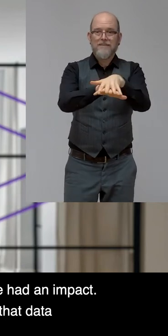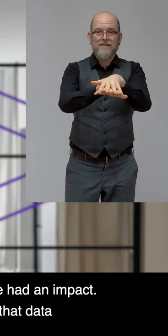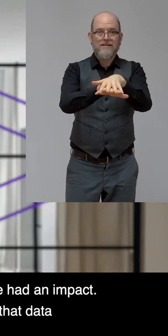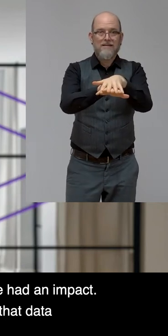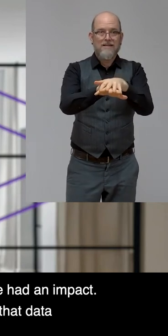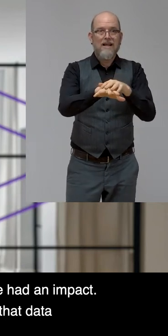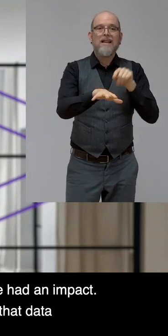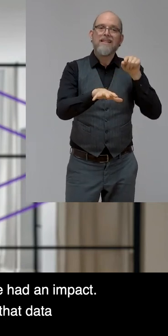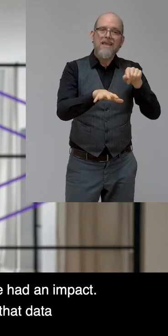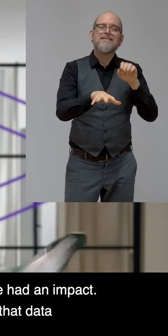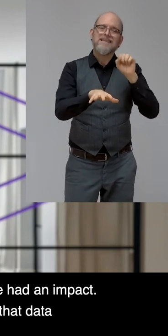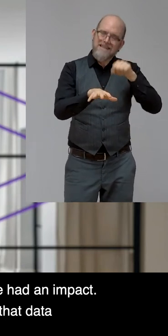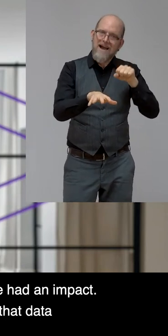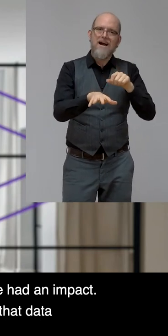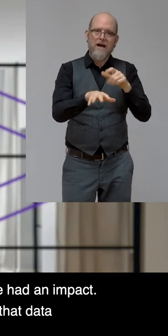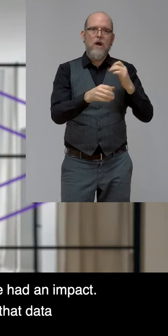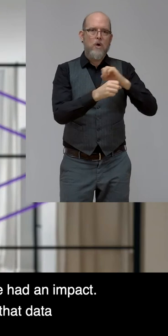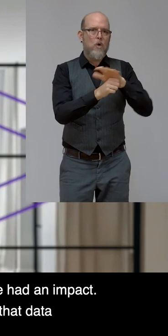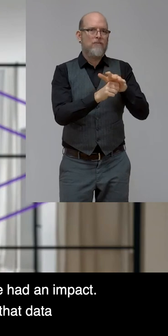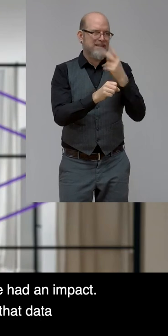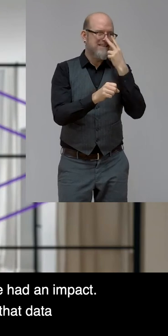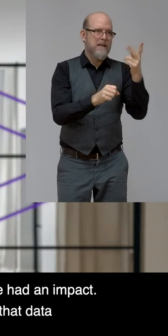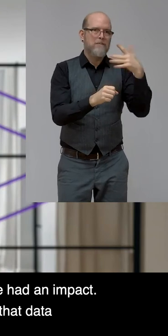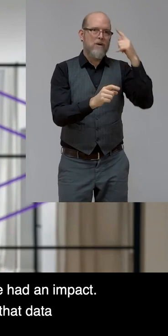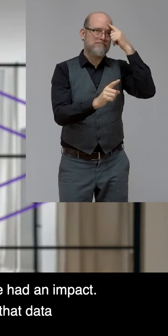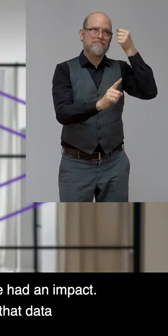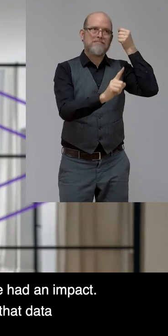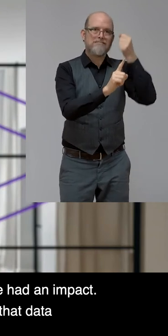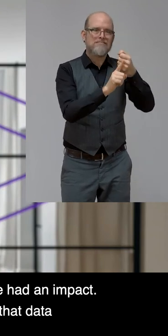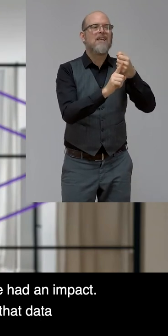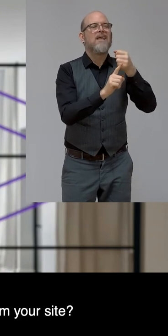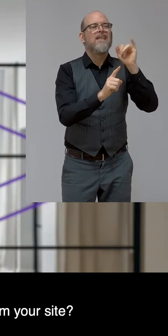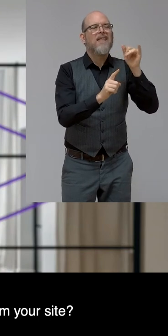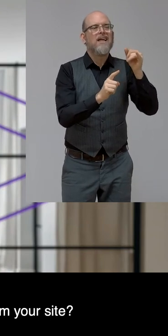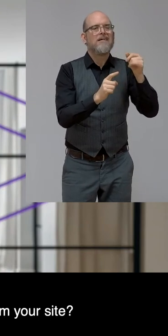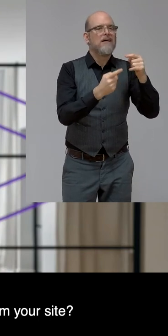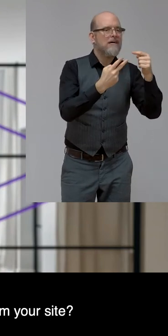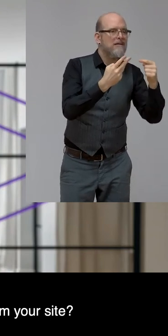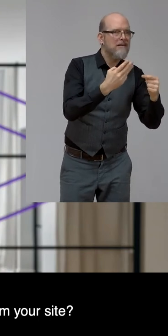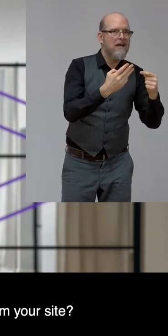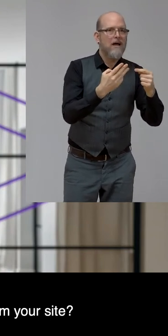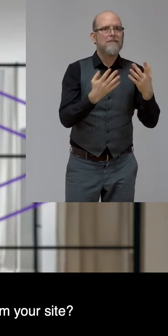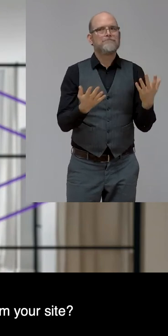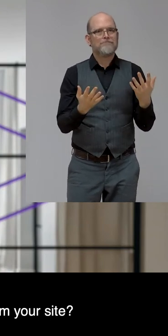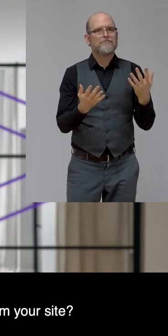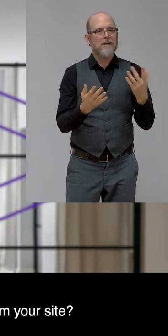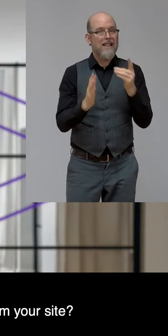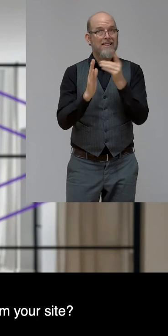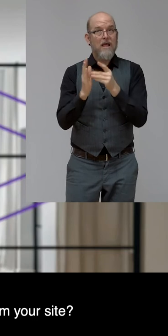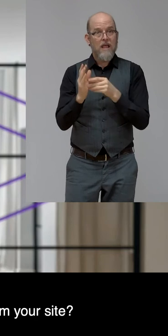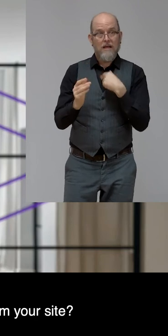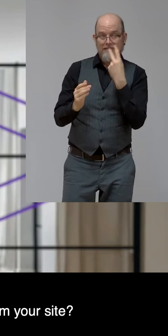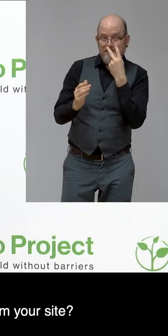would have had an impact. Unfortunately, I don't have the hard data, but we do have that data related to job security and, and, and income.